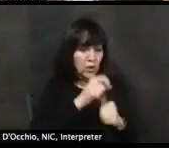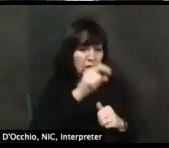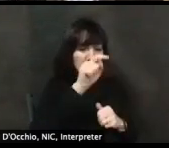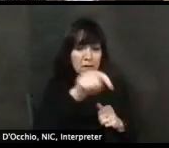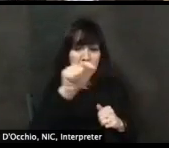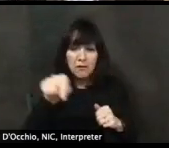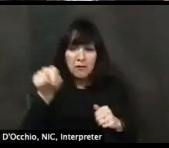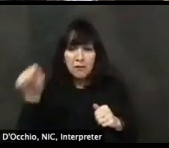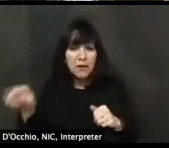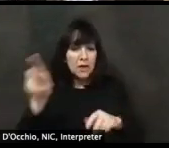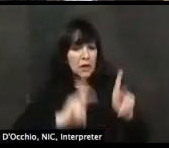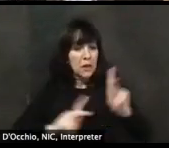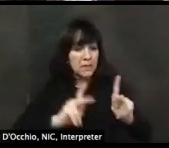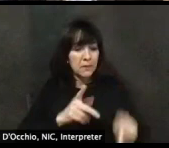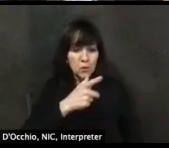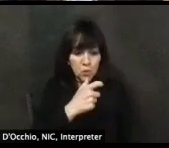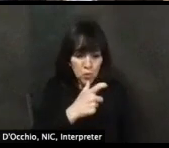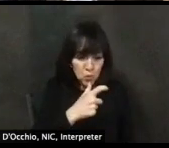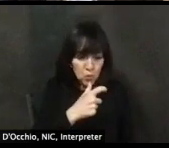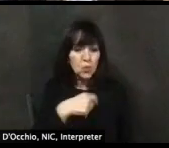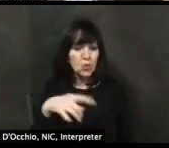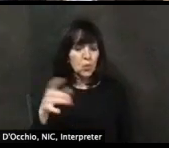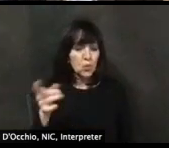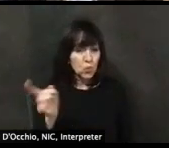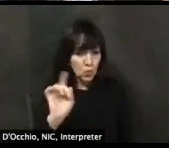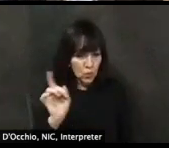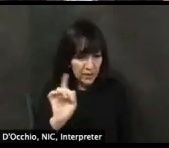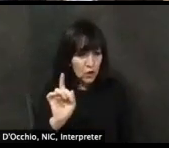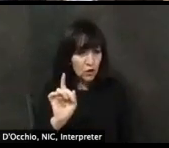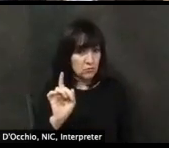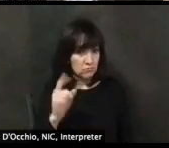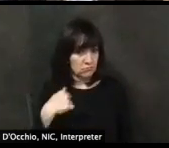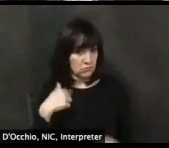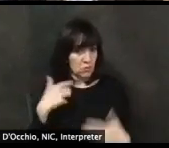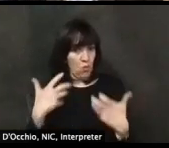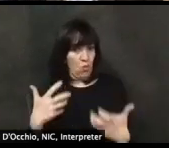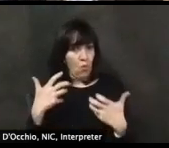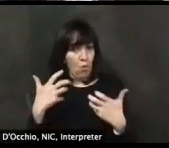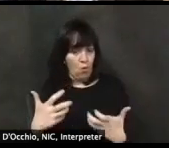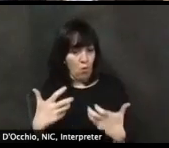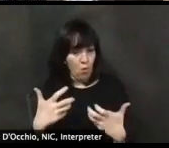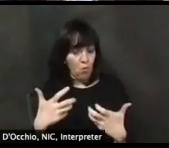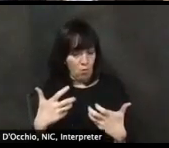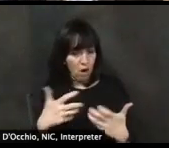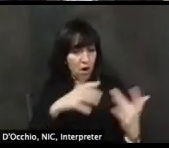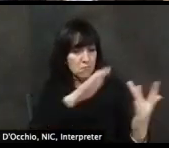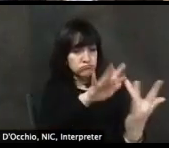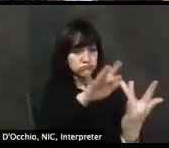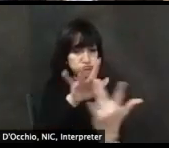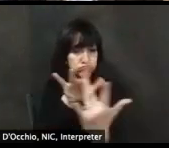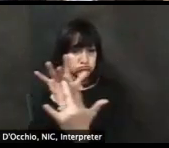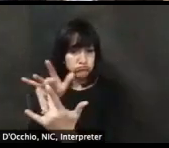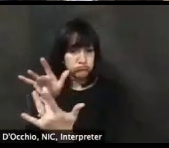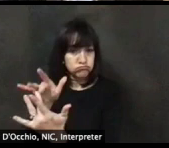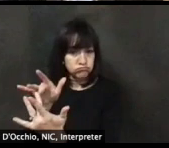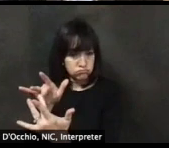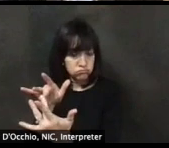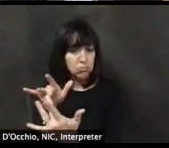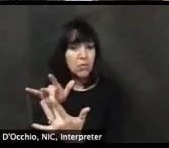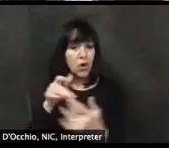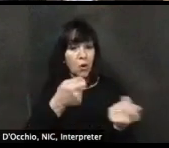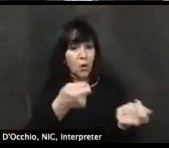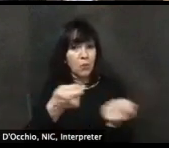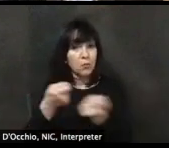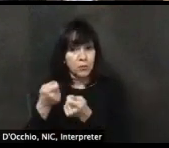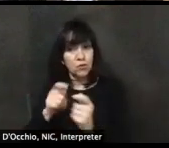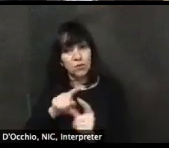aware that they may be developing the infection and oftentimes quarantines, which is, which is the case here. So we do